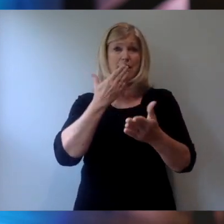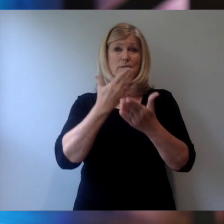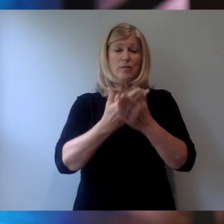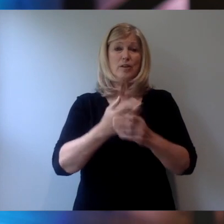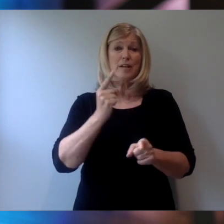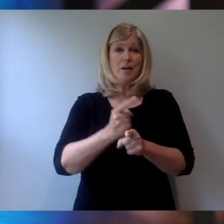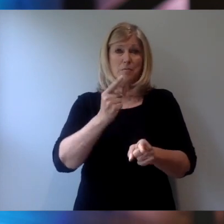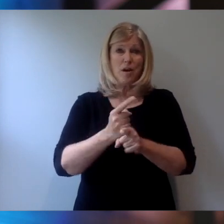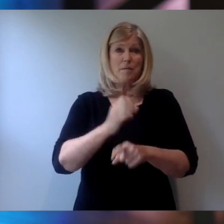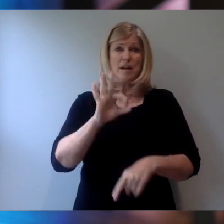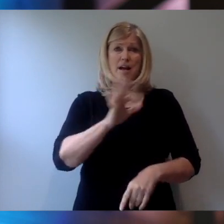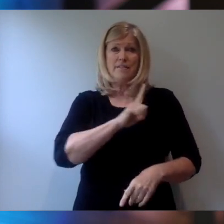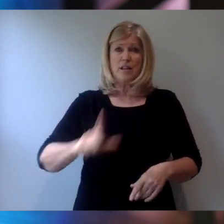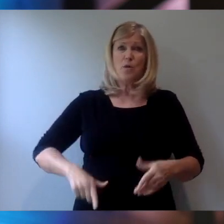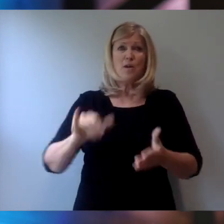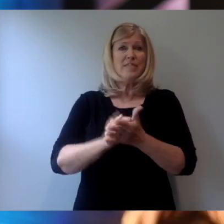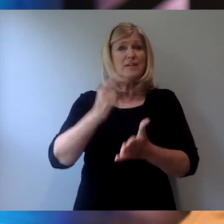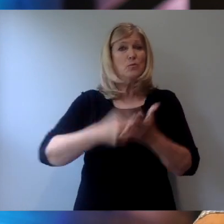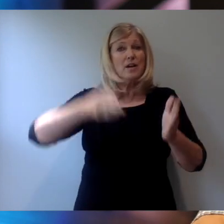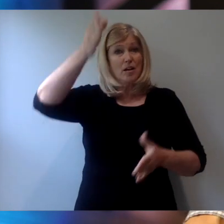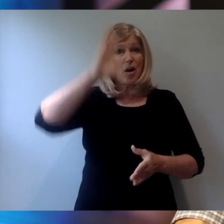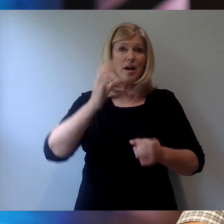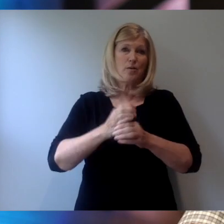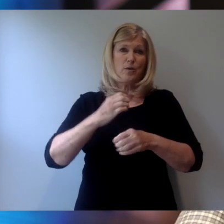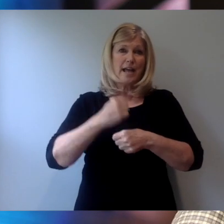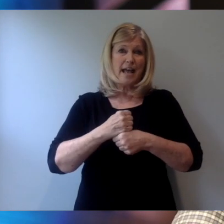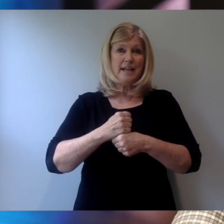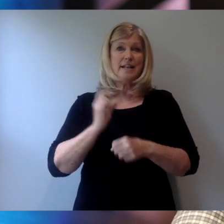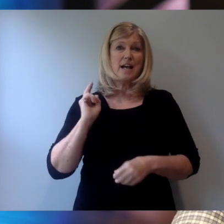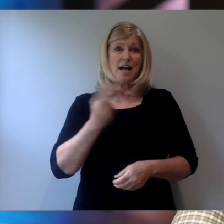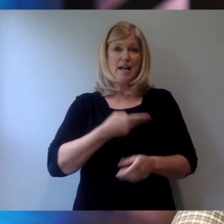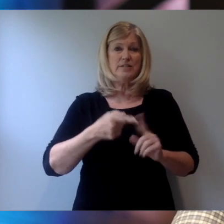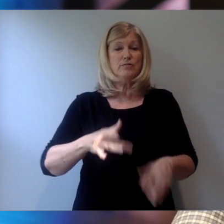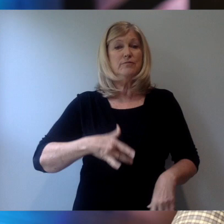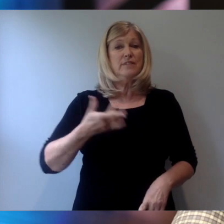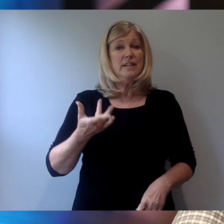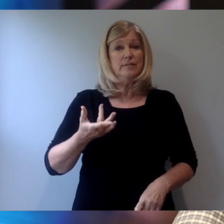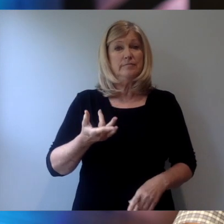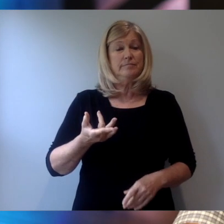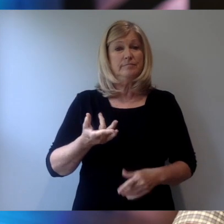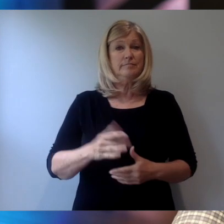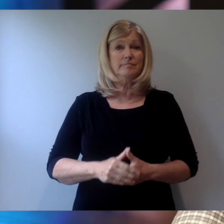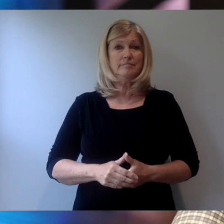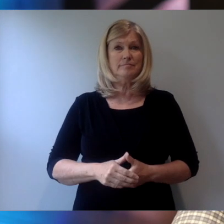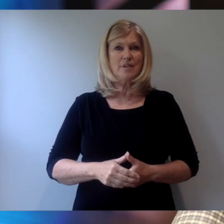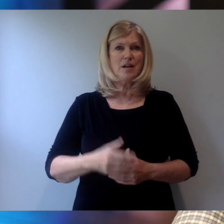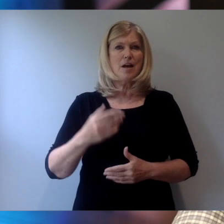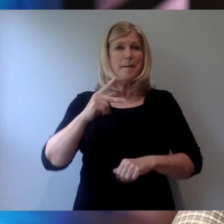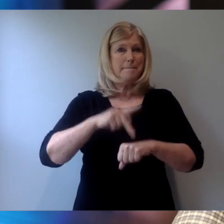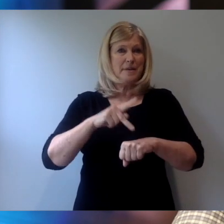the Lord. That's what God created us to feel. Look at what Peter says